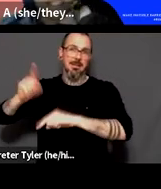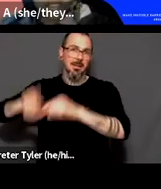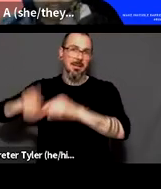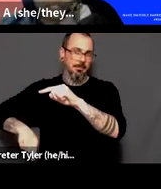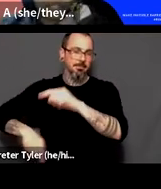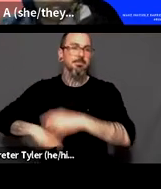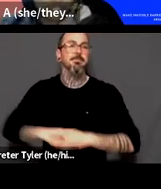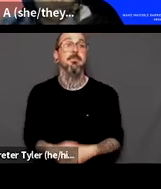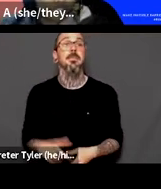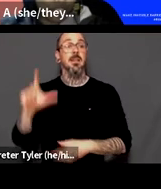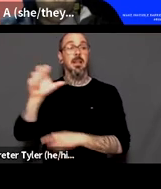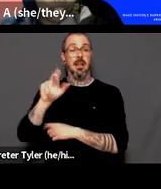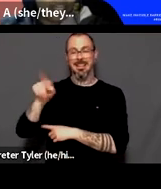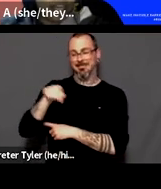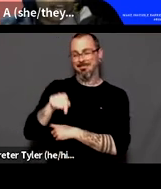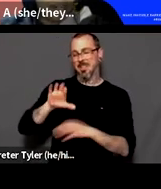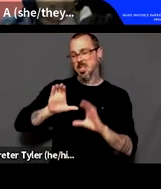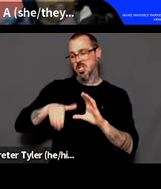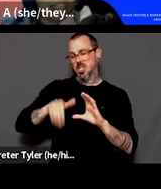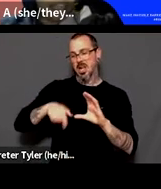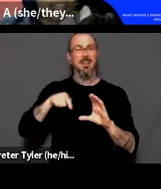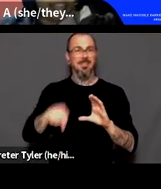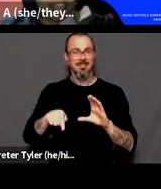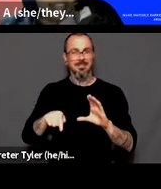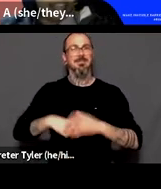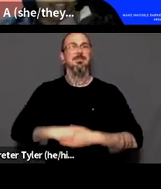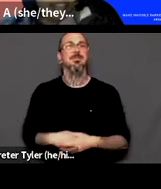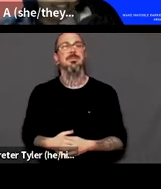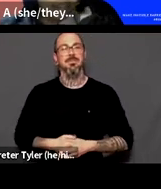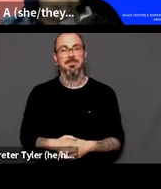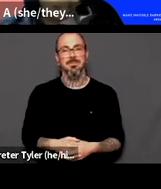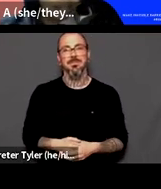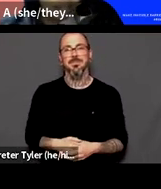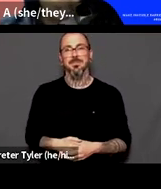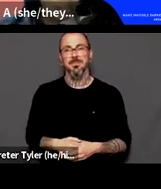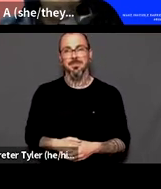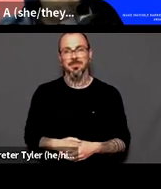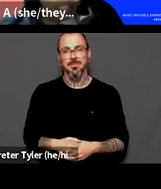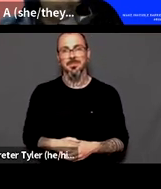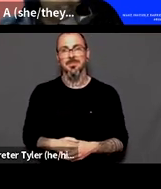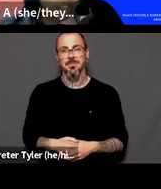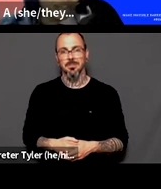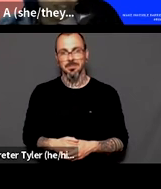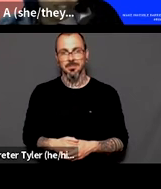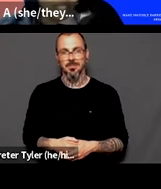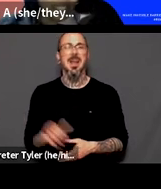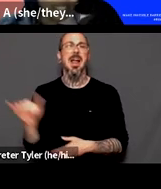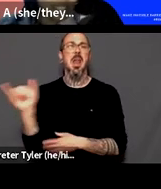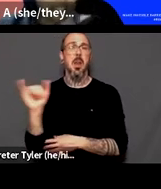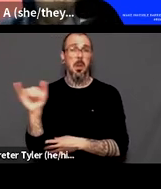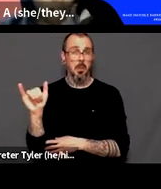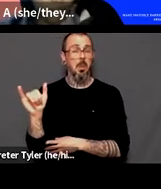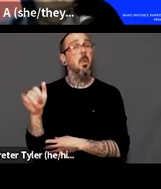is in the chat, which I've just shared, um, and it is, will be emailed to all the